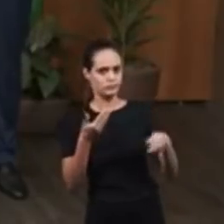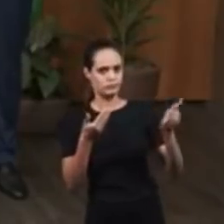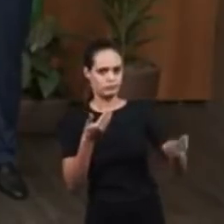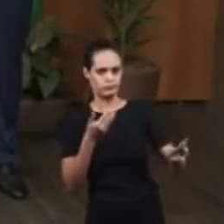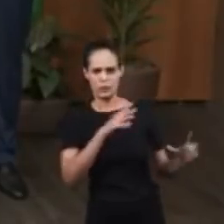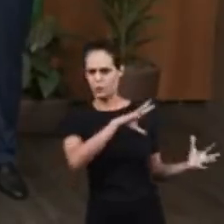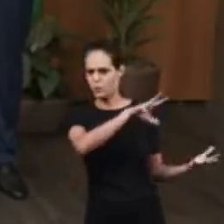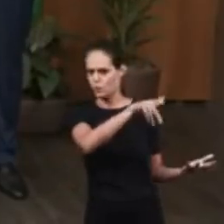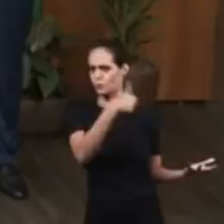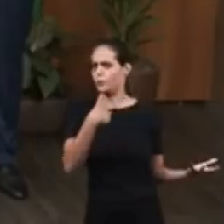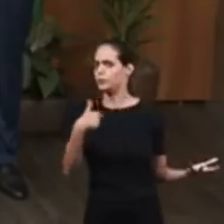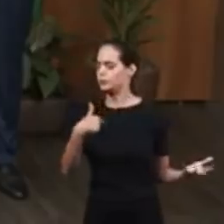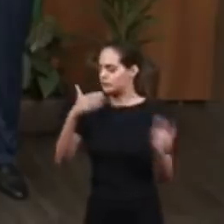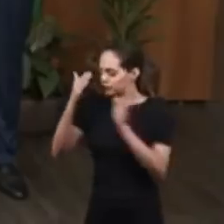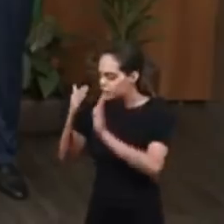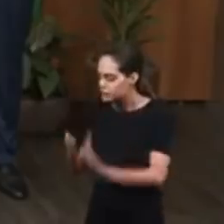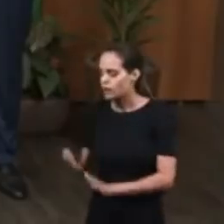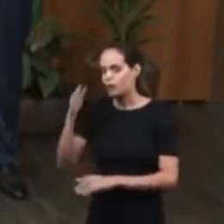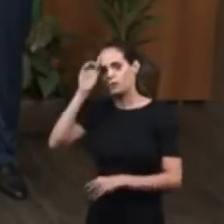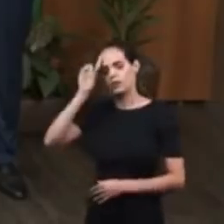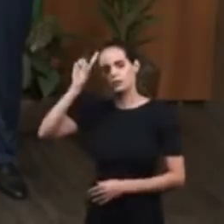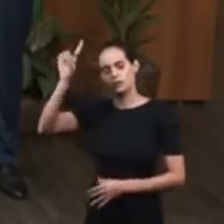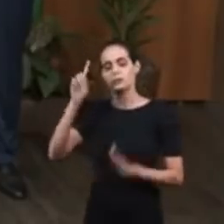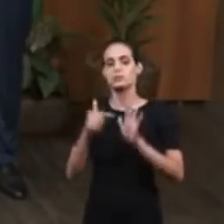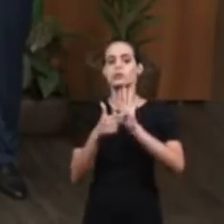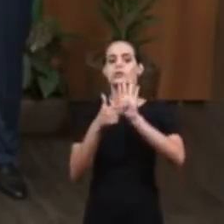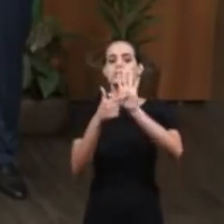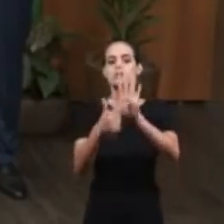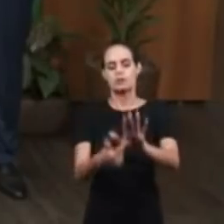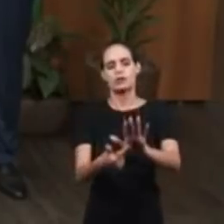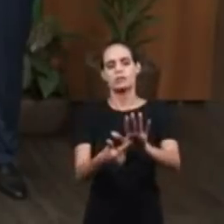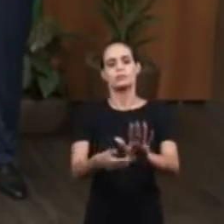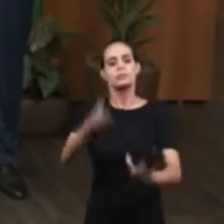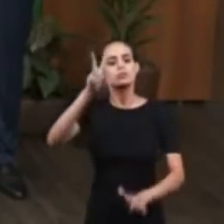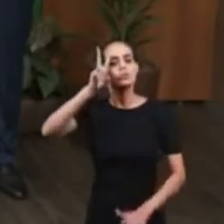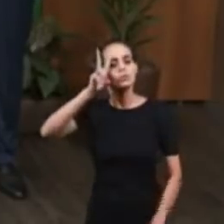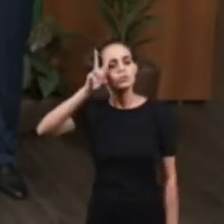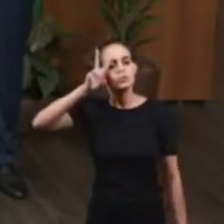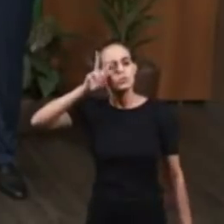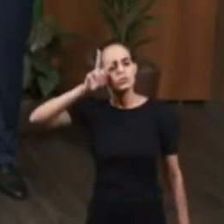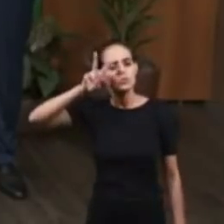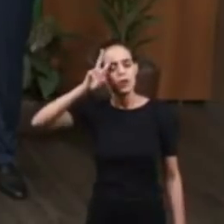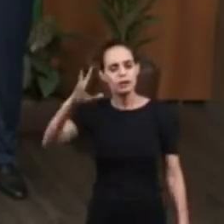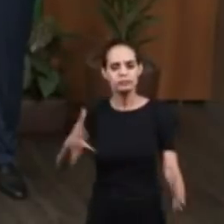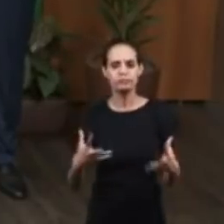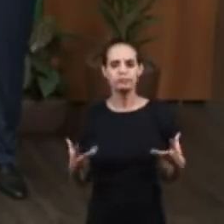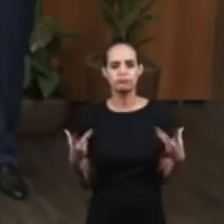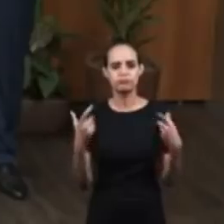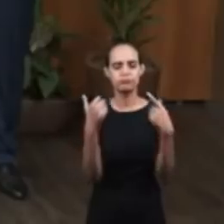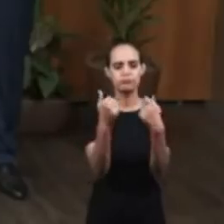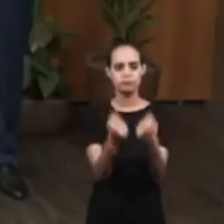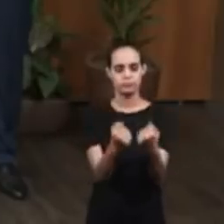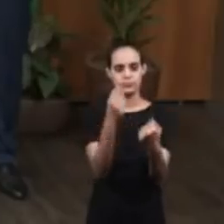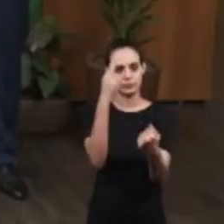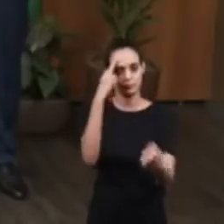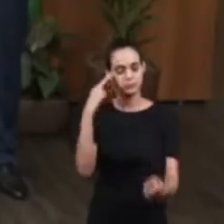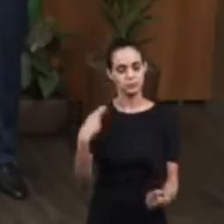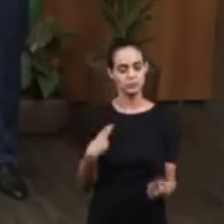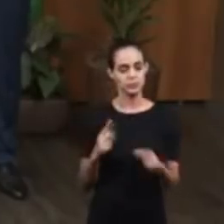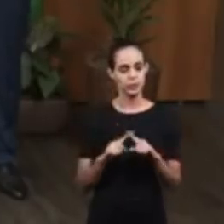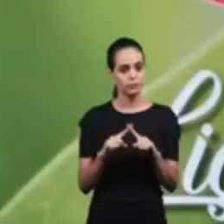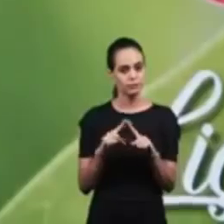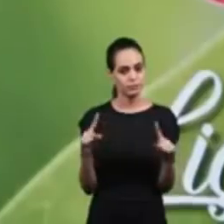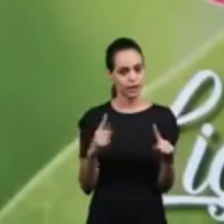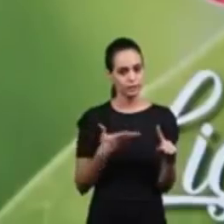We showed here the extraordinary story of Joseph. However, beloved, the most important